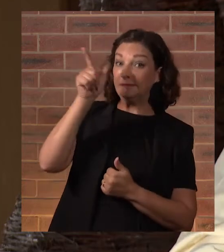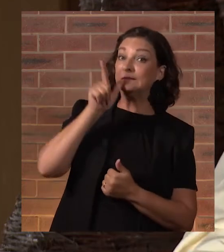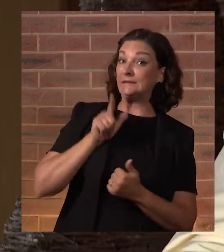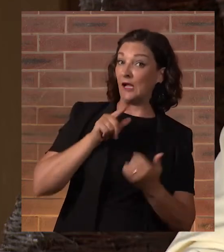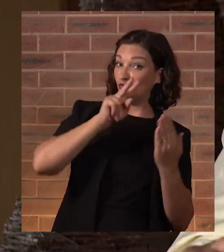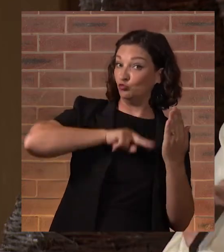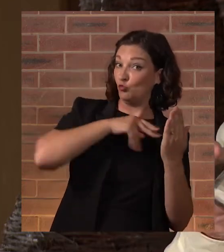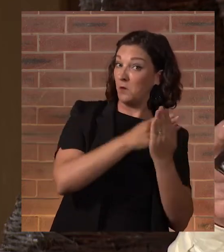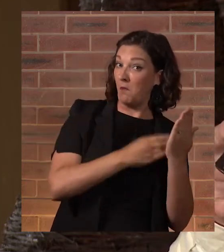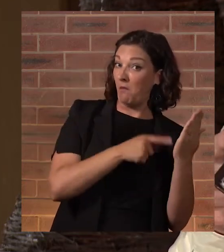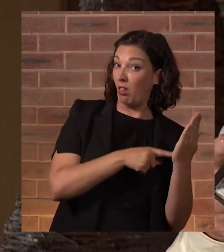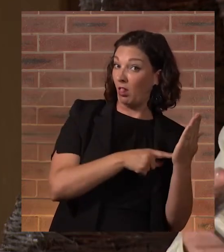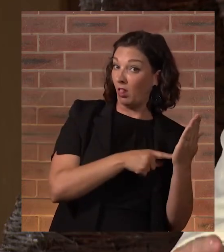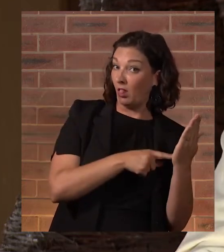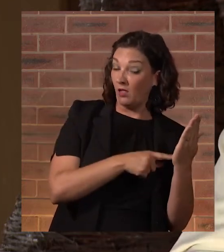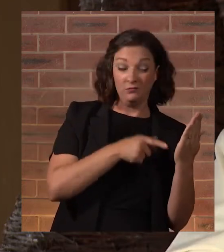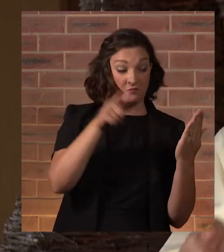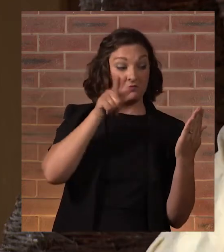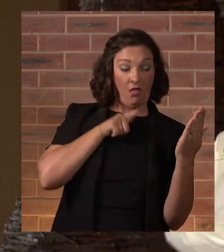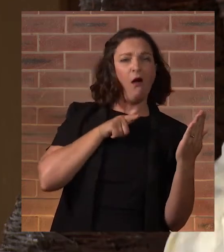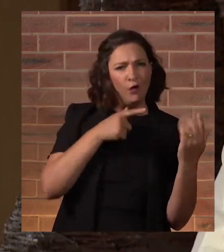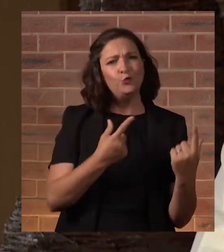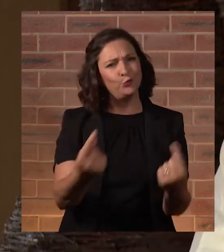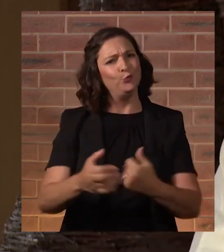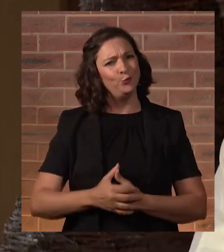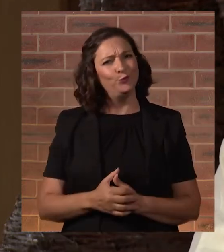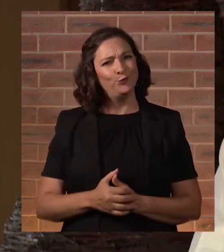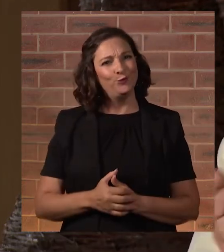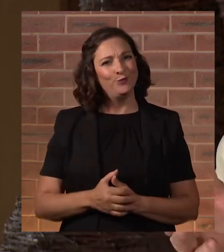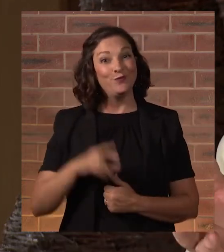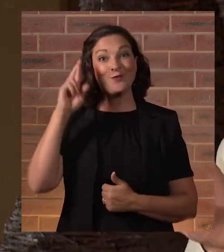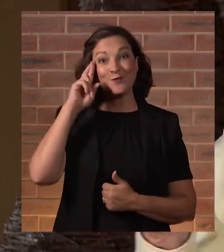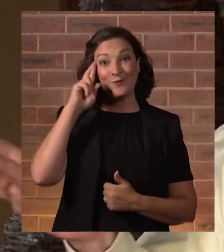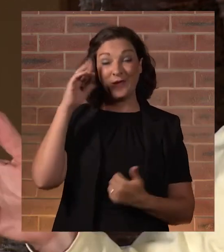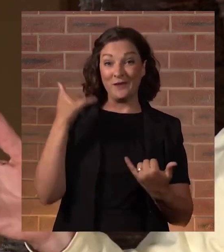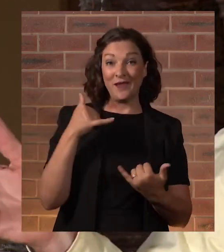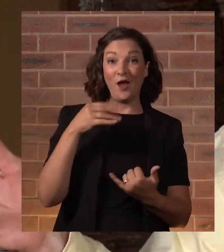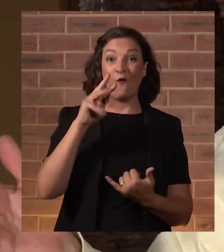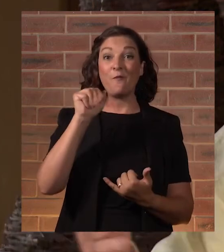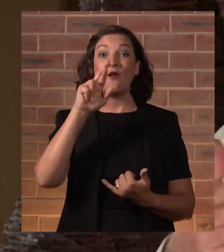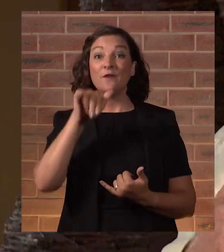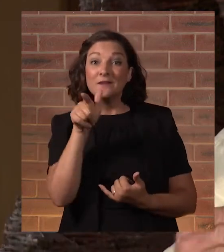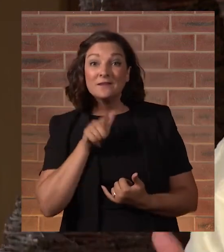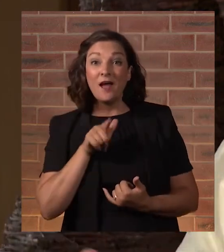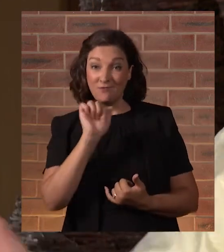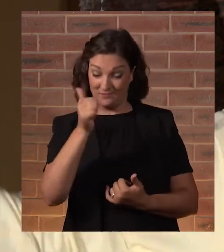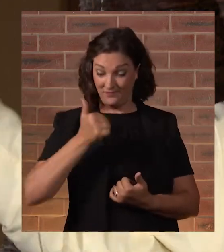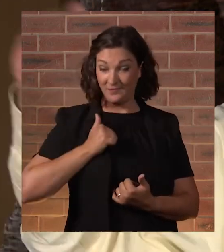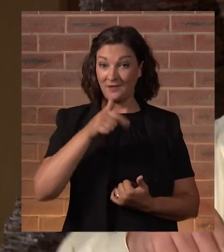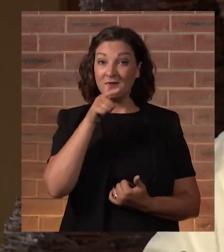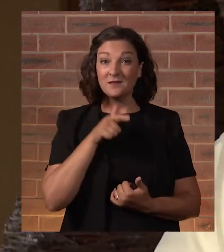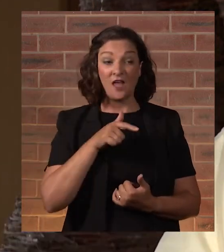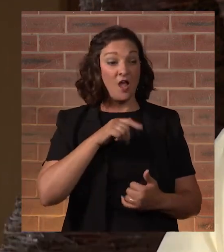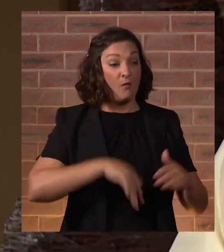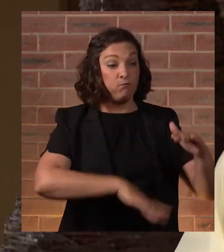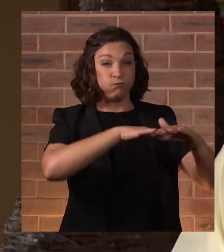he tells you through the word, okay, do it. Remember, they came to Mary. They said, your son says we must fill